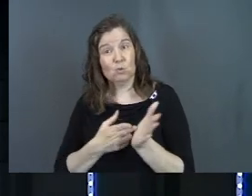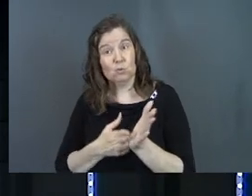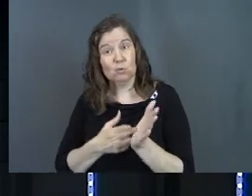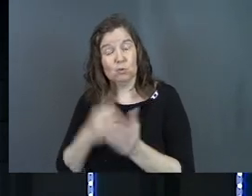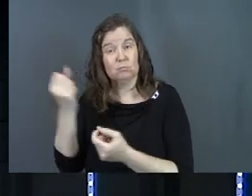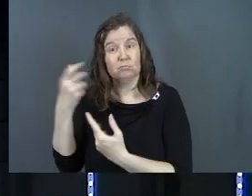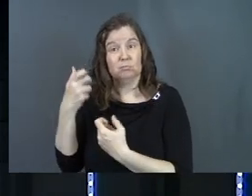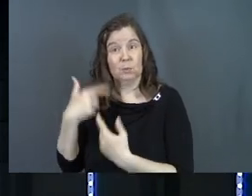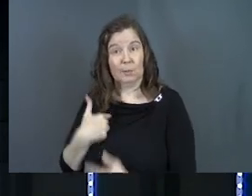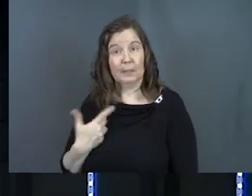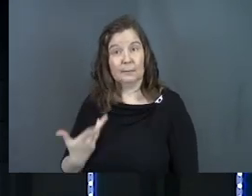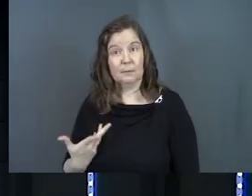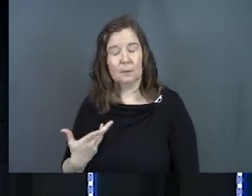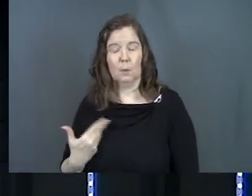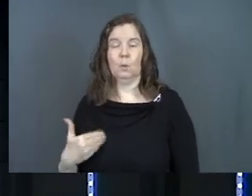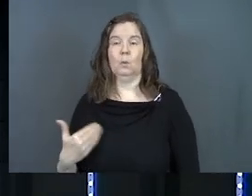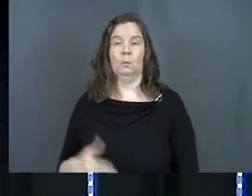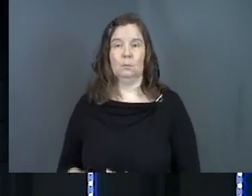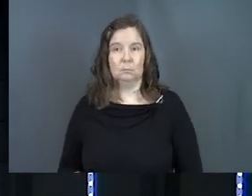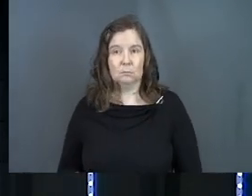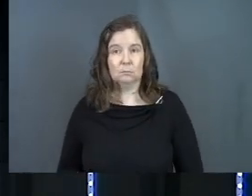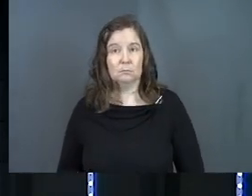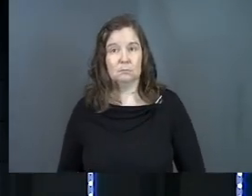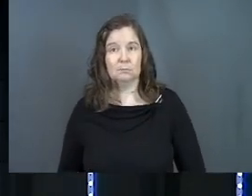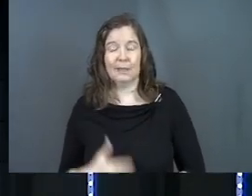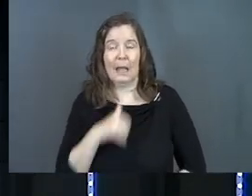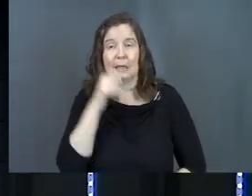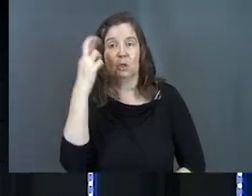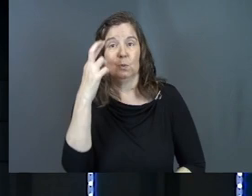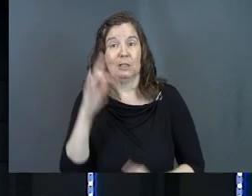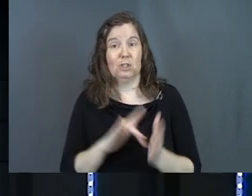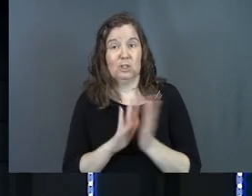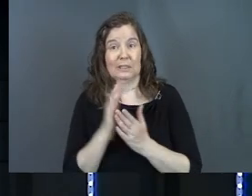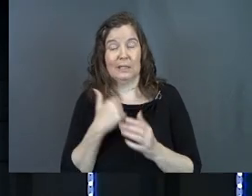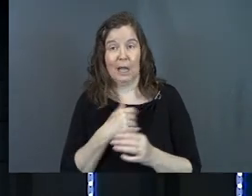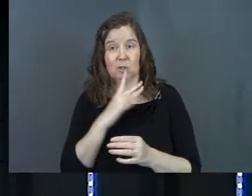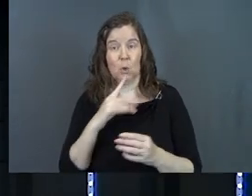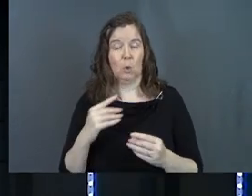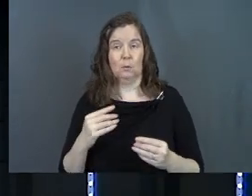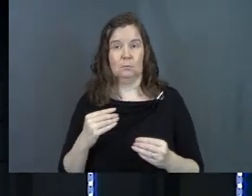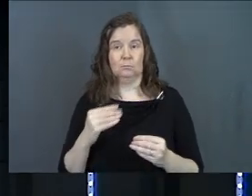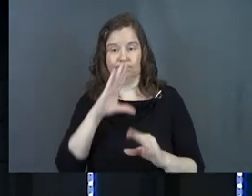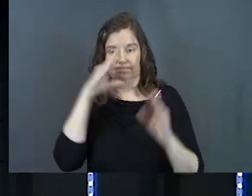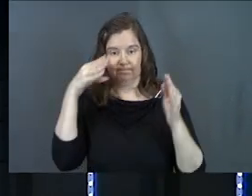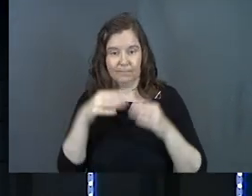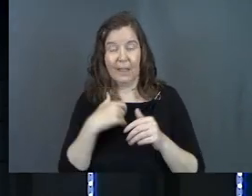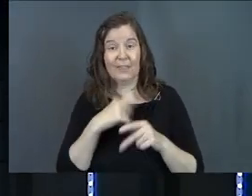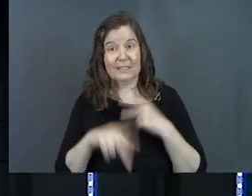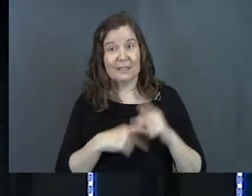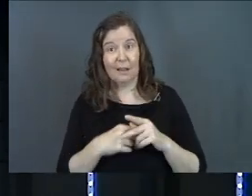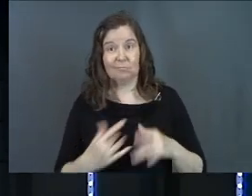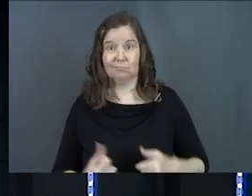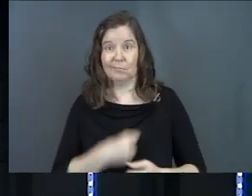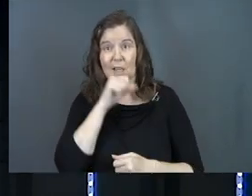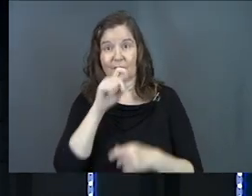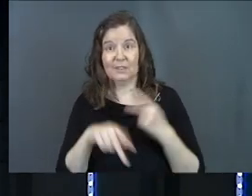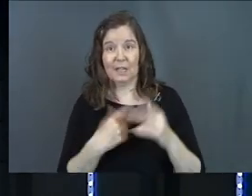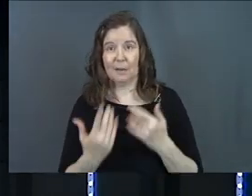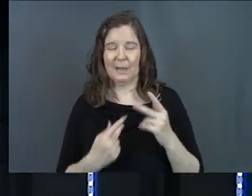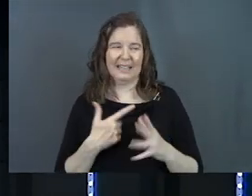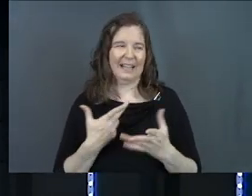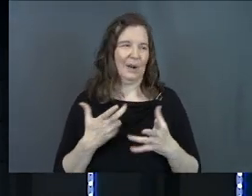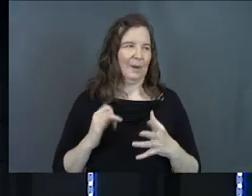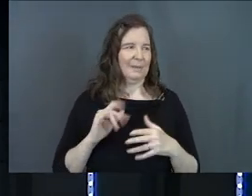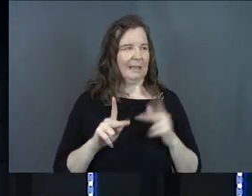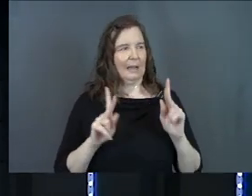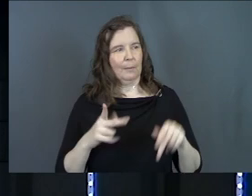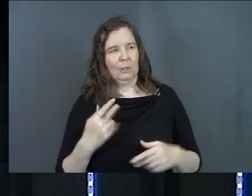truth, truth, truth to me. Whoa. I didn't realize Jesus got so fired up about these kinds of people. Oh, I don't want to be